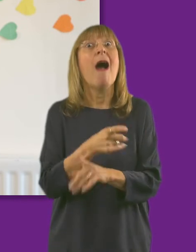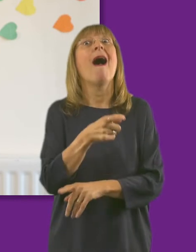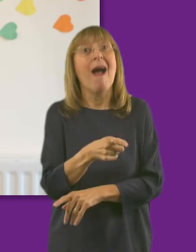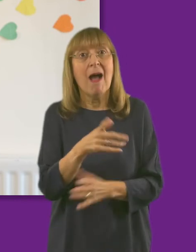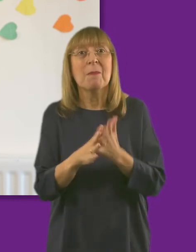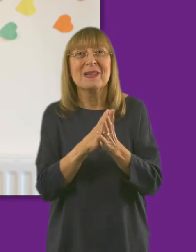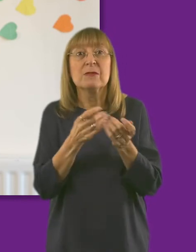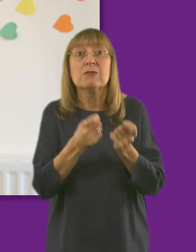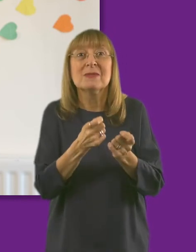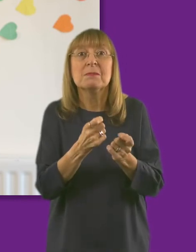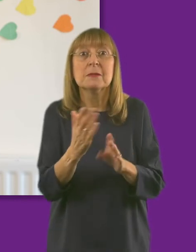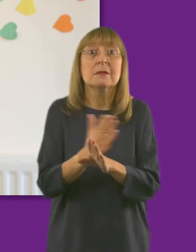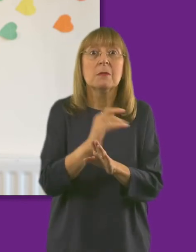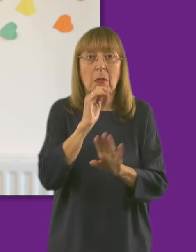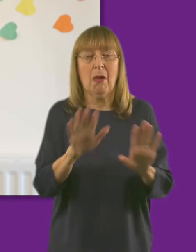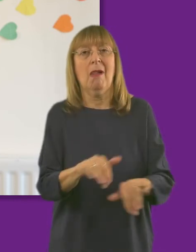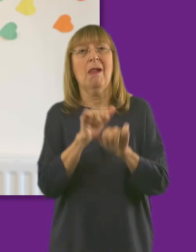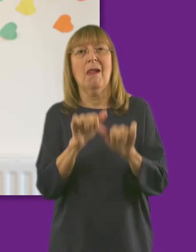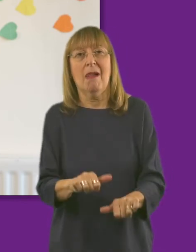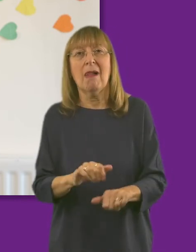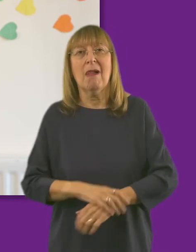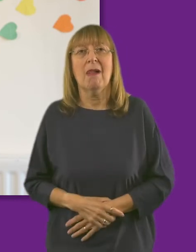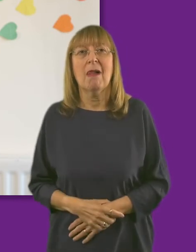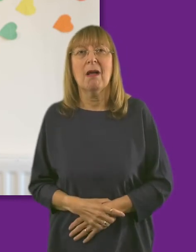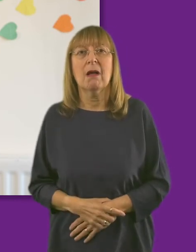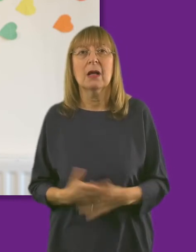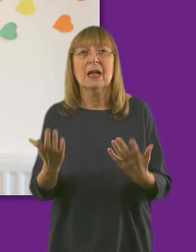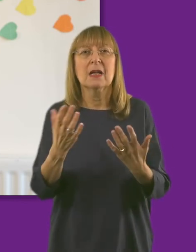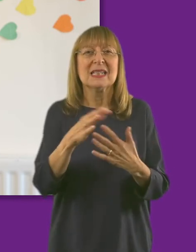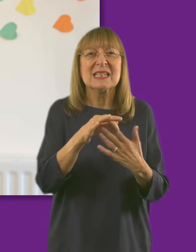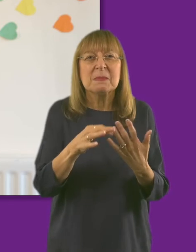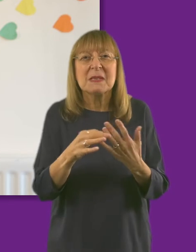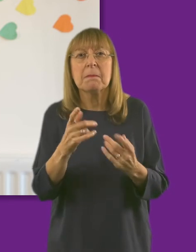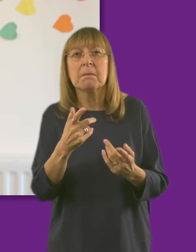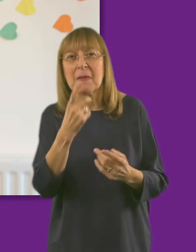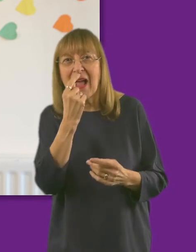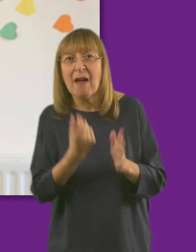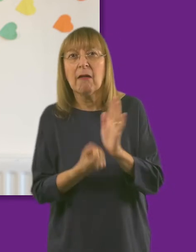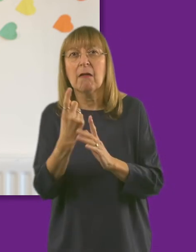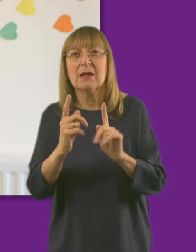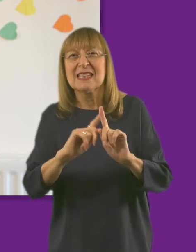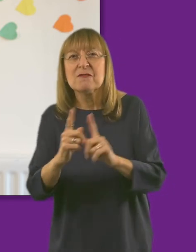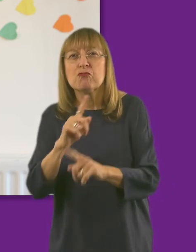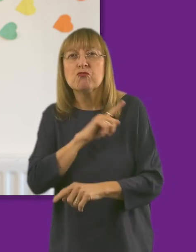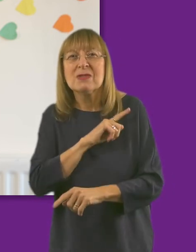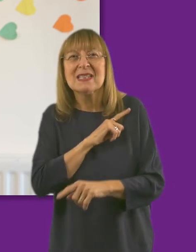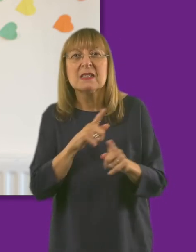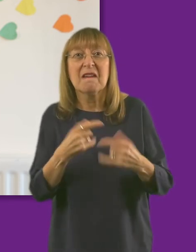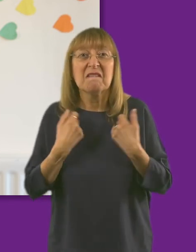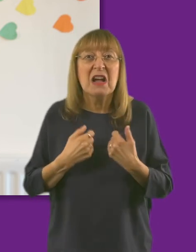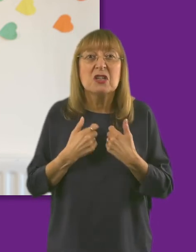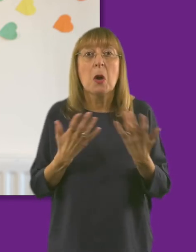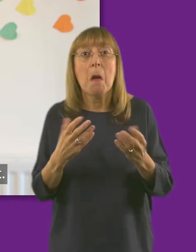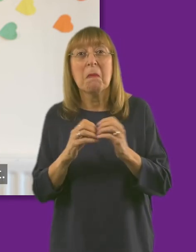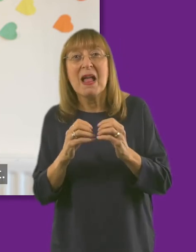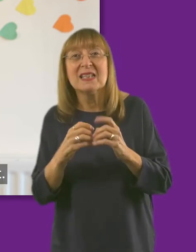sooner and there's a better chance of being cured. Some symptoms may be caused by other conditions such as an